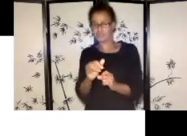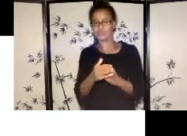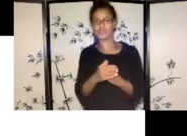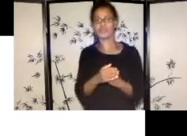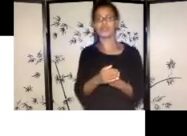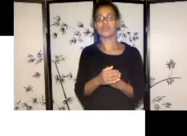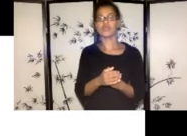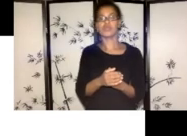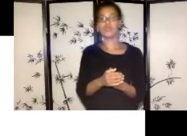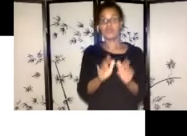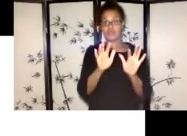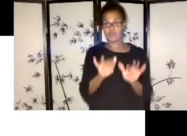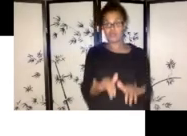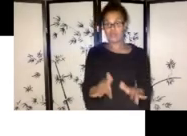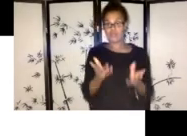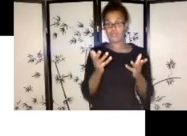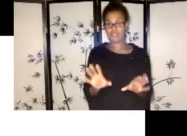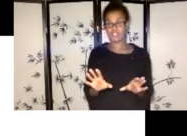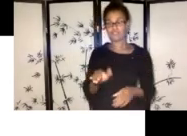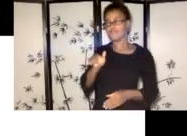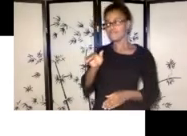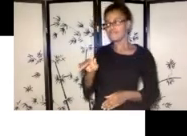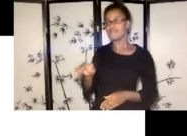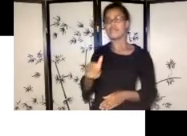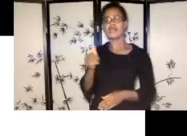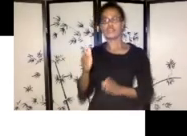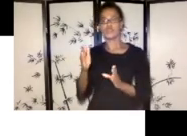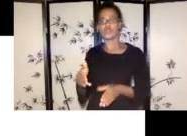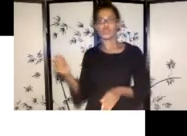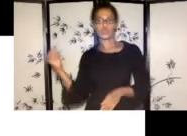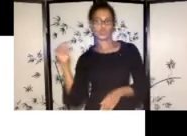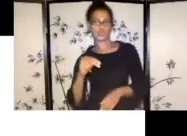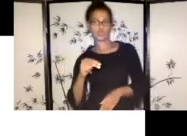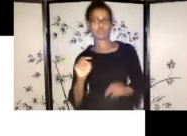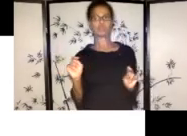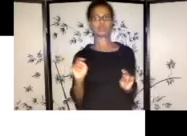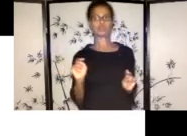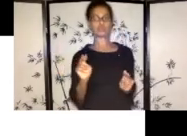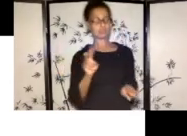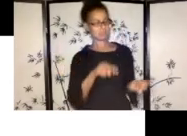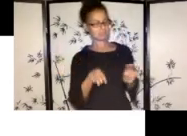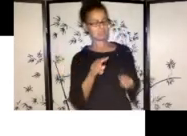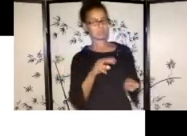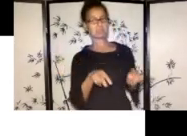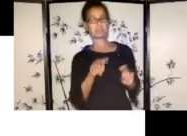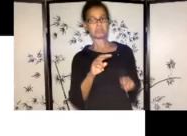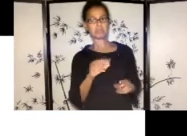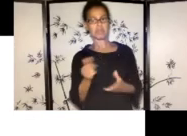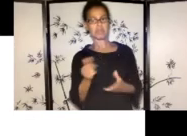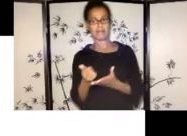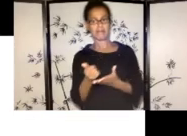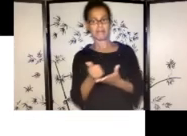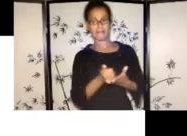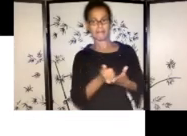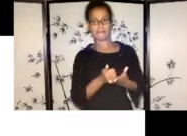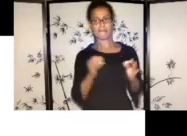sending it in. That always helps to kind of get clarity